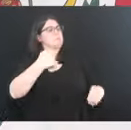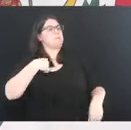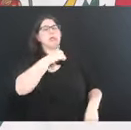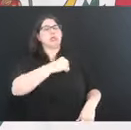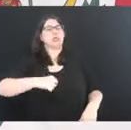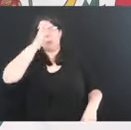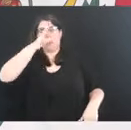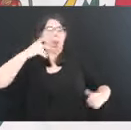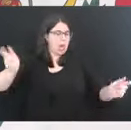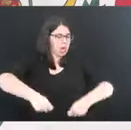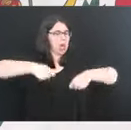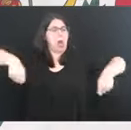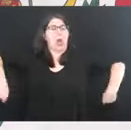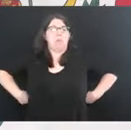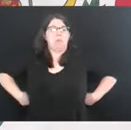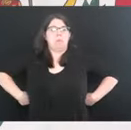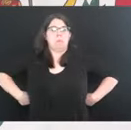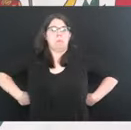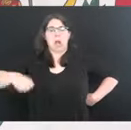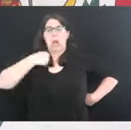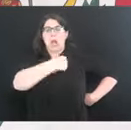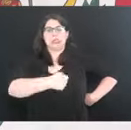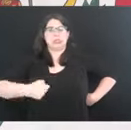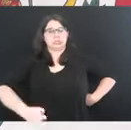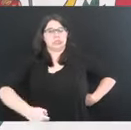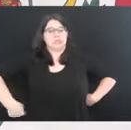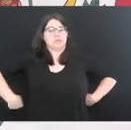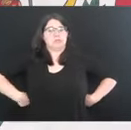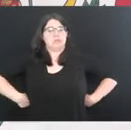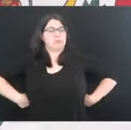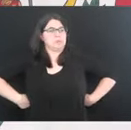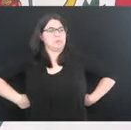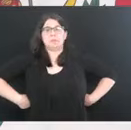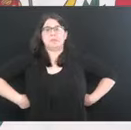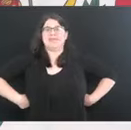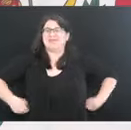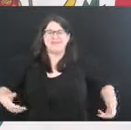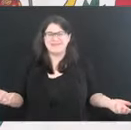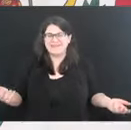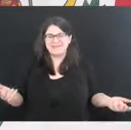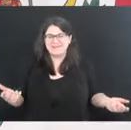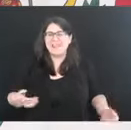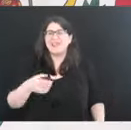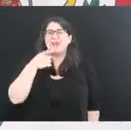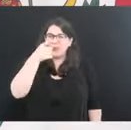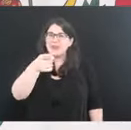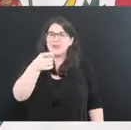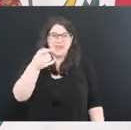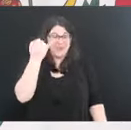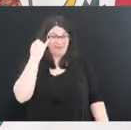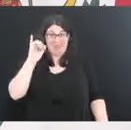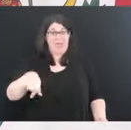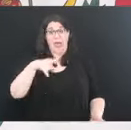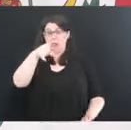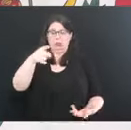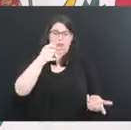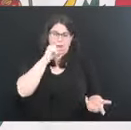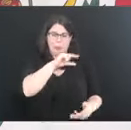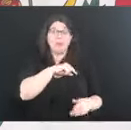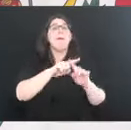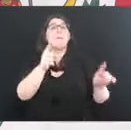your shirt off and show your red S to the pharmacist, you qualify in every single way.